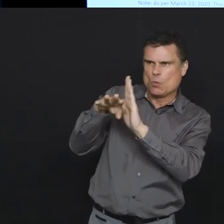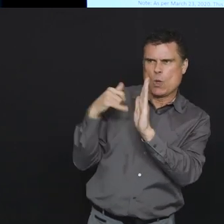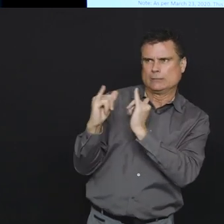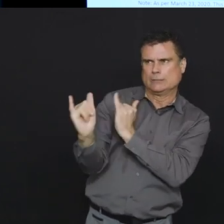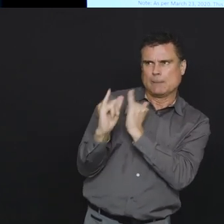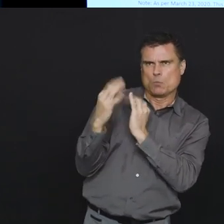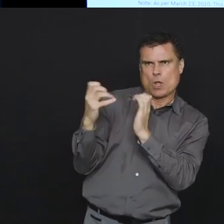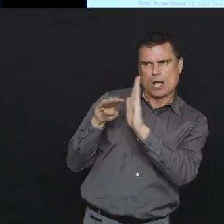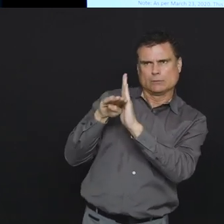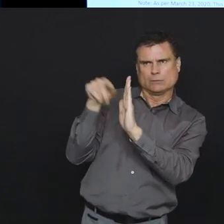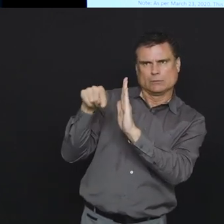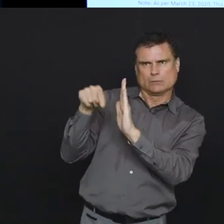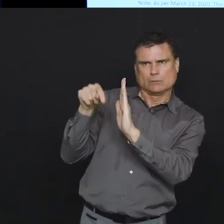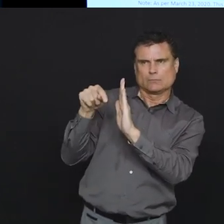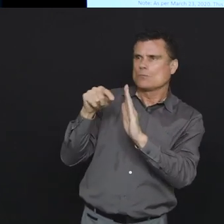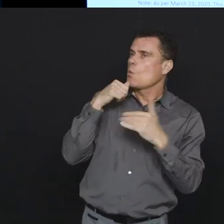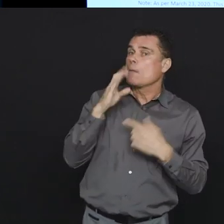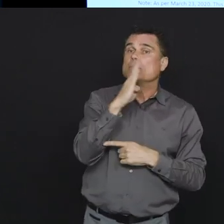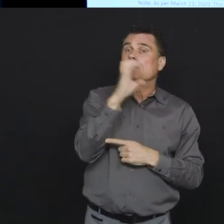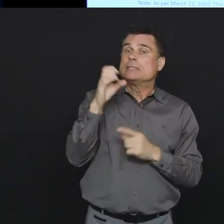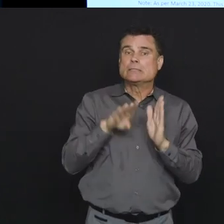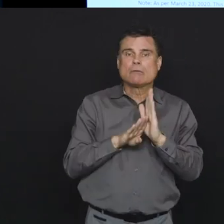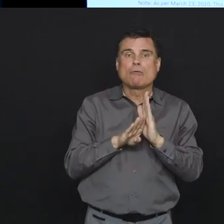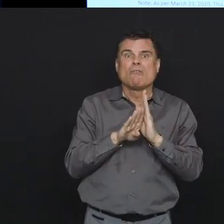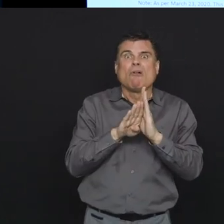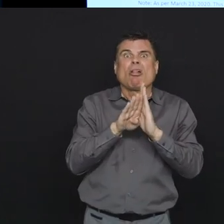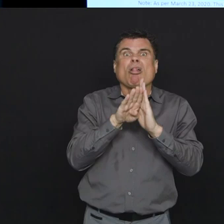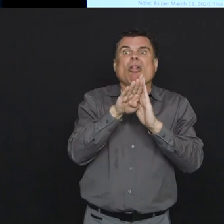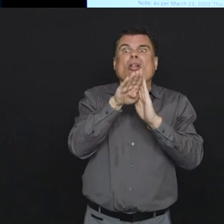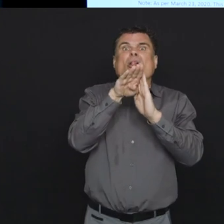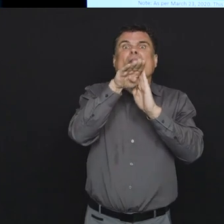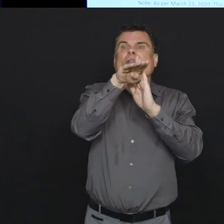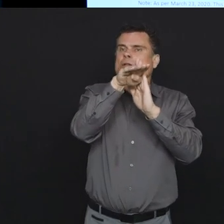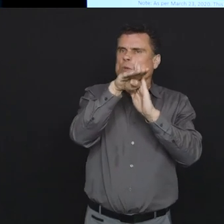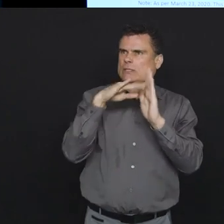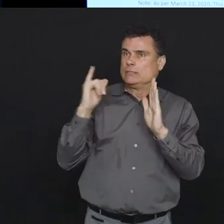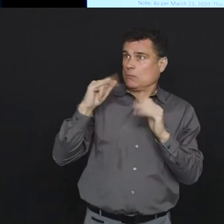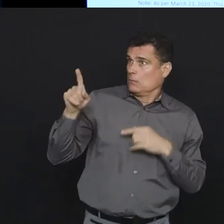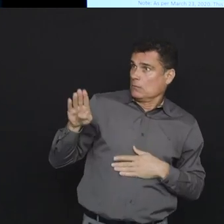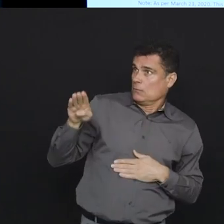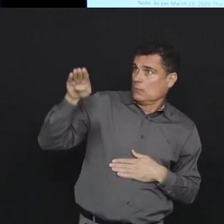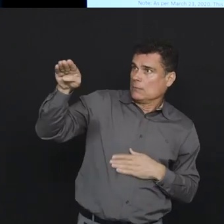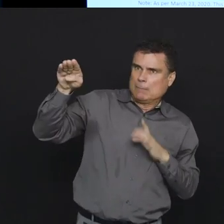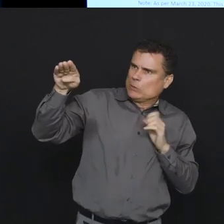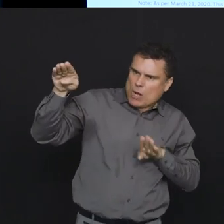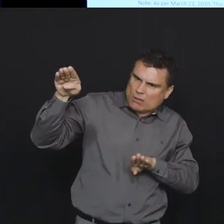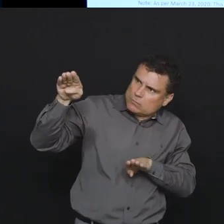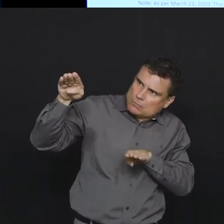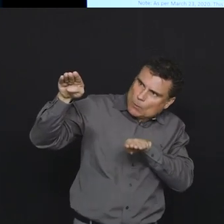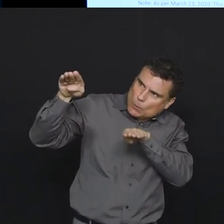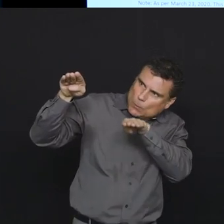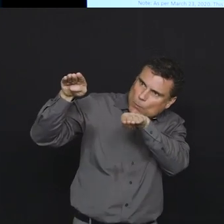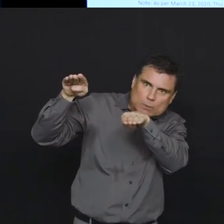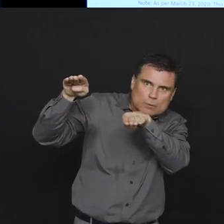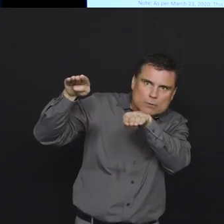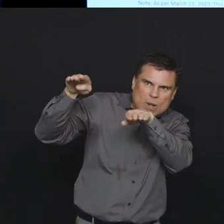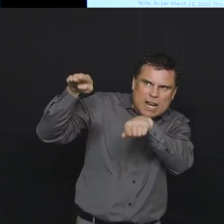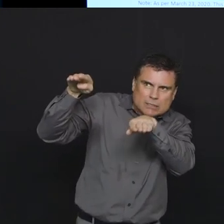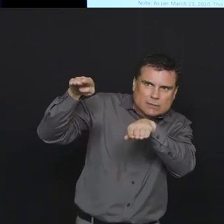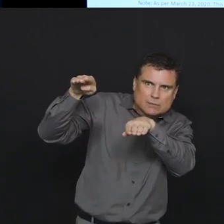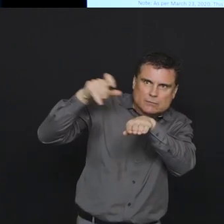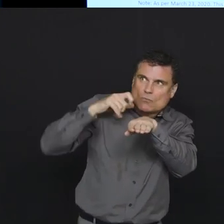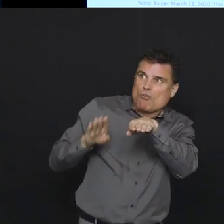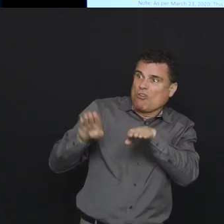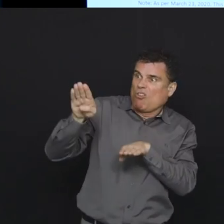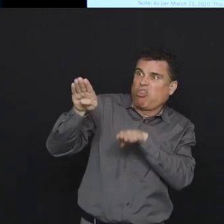or flattening bending the curve that's what we want to look at for BC. We don't want it to get that high but that's what we've been